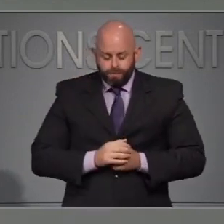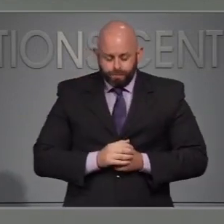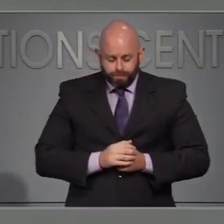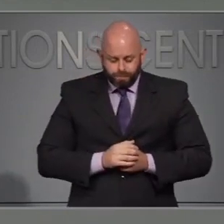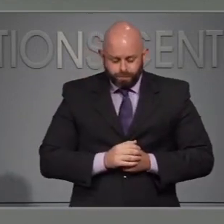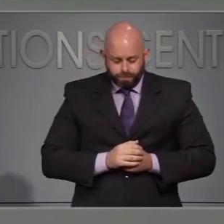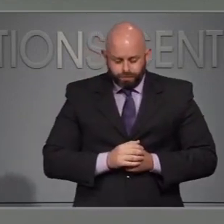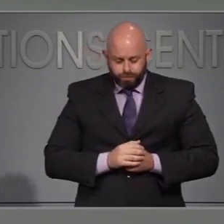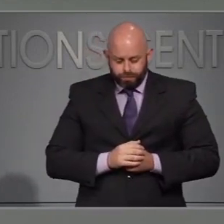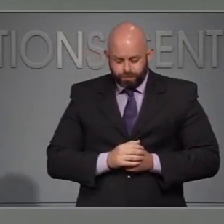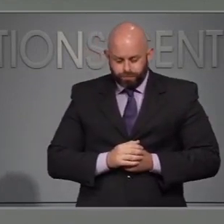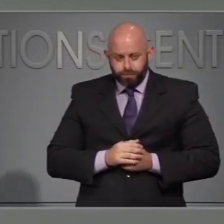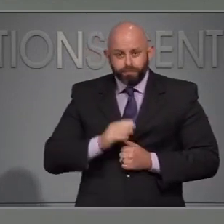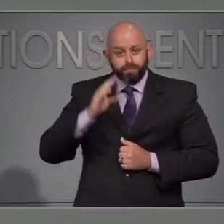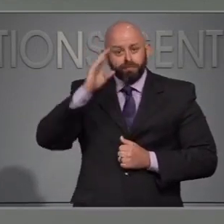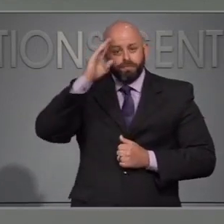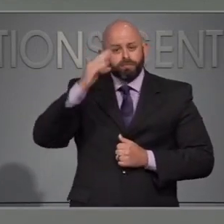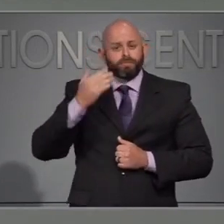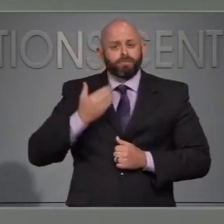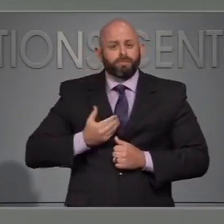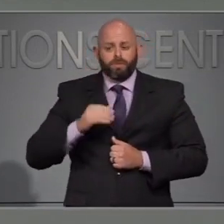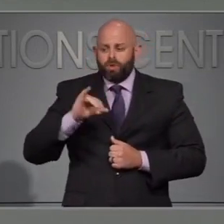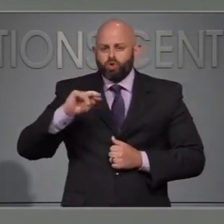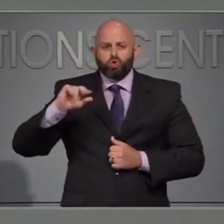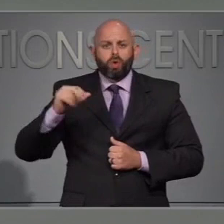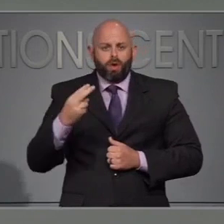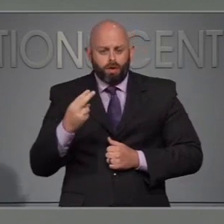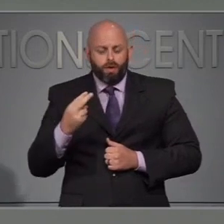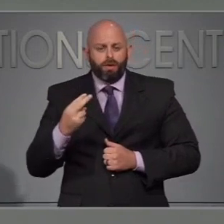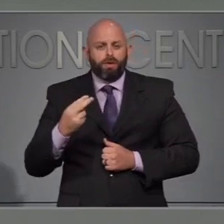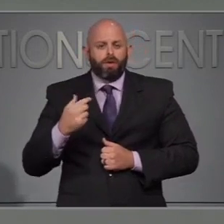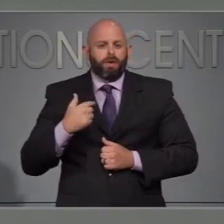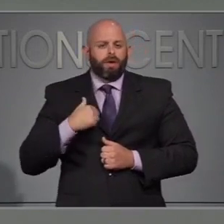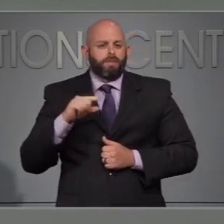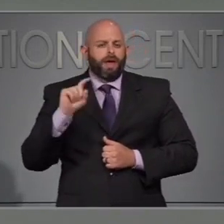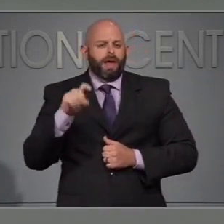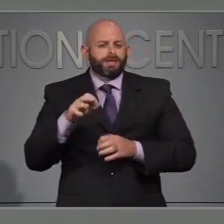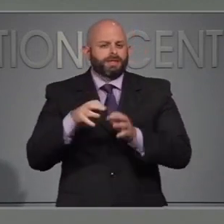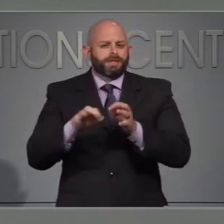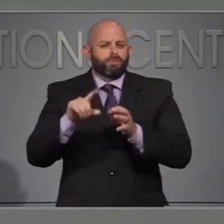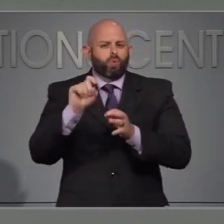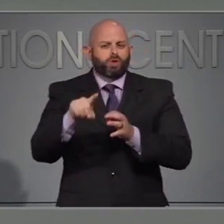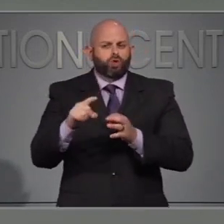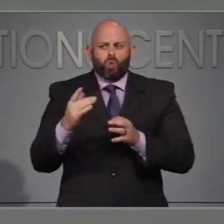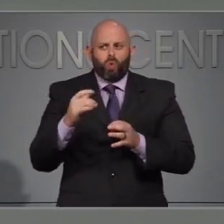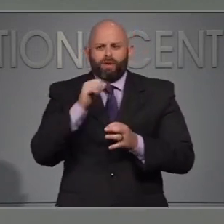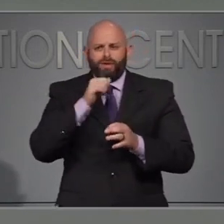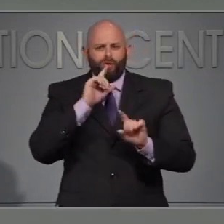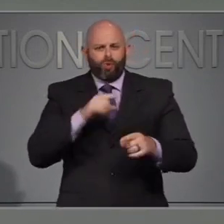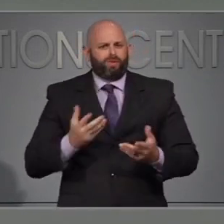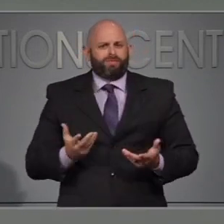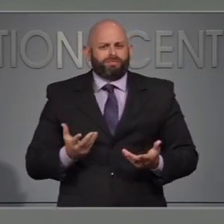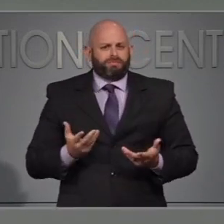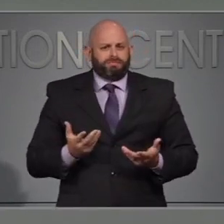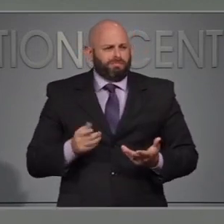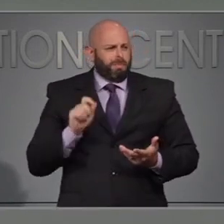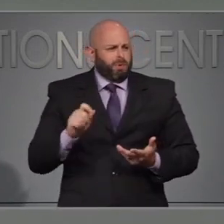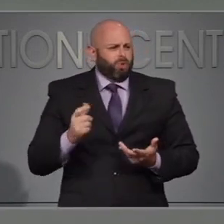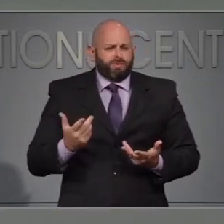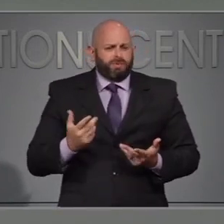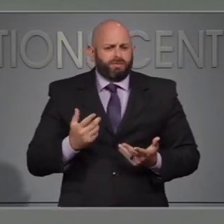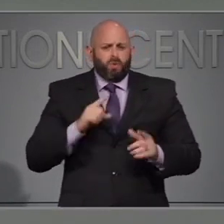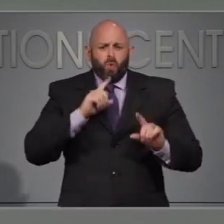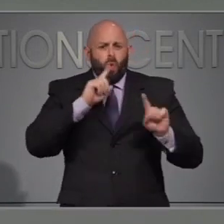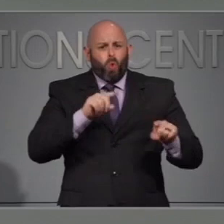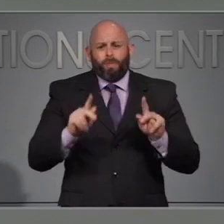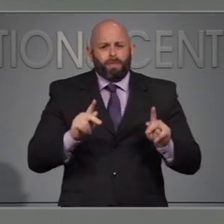This is Jonah Kaplan from ABC11. I'll just ask you simply, what's holding you back from making this mandatory? I mean, you've been speaking